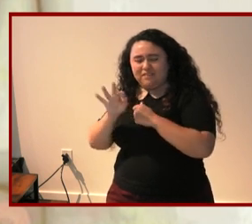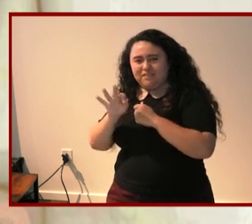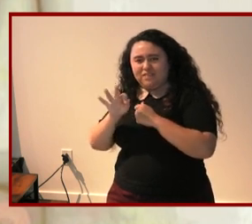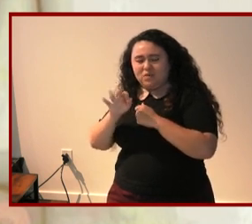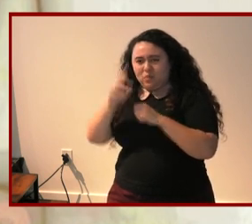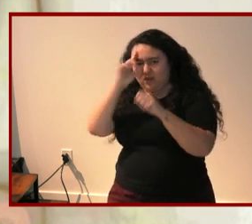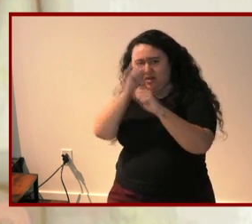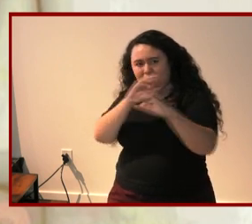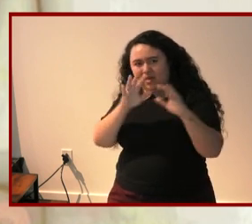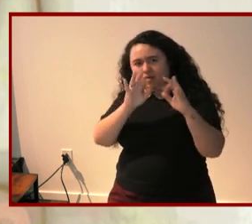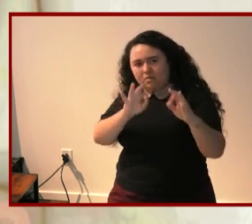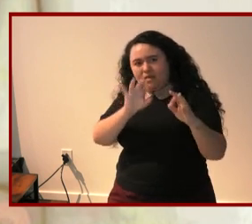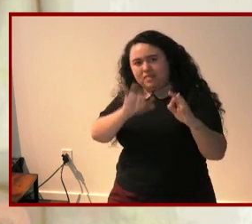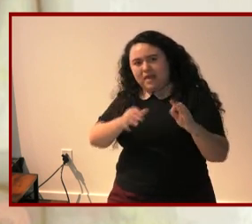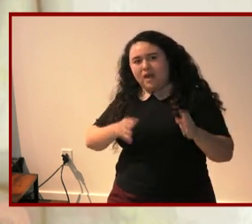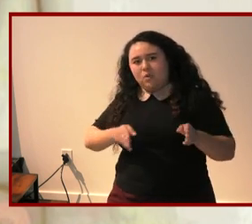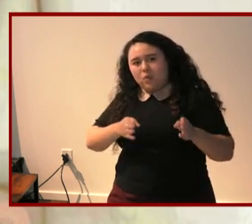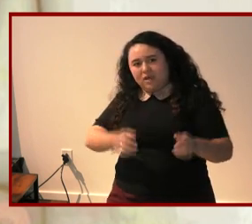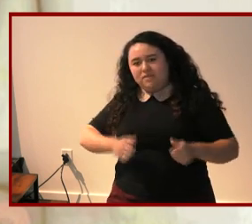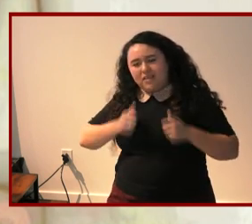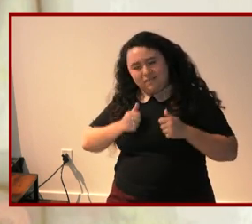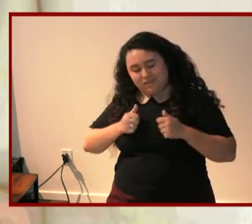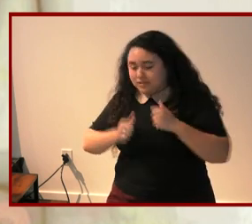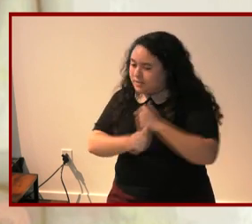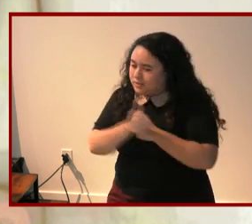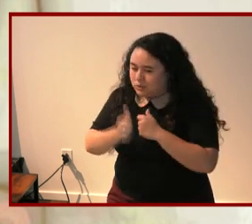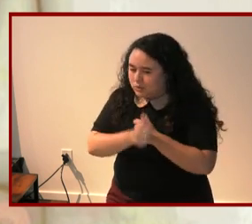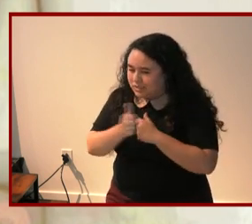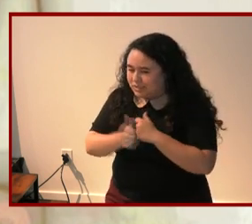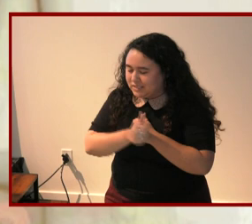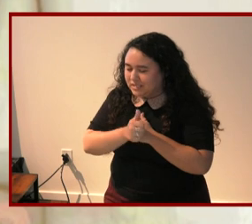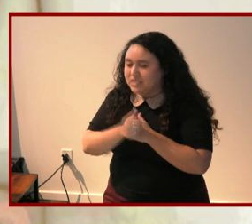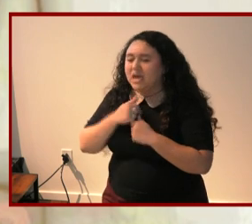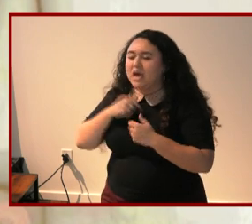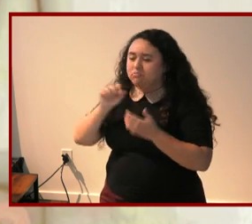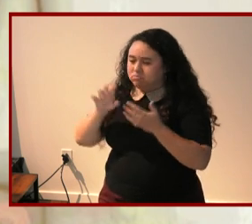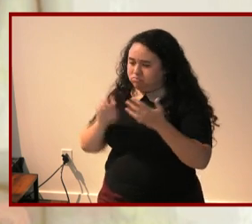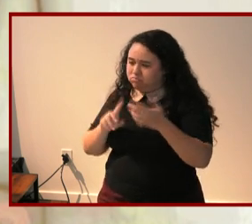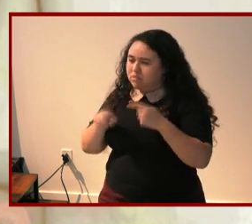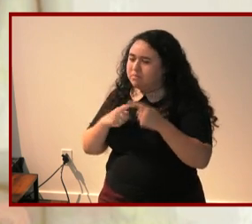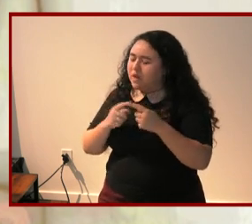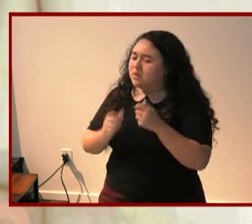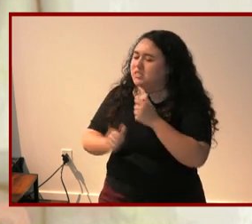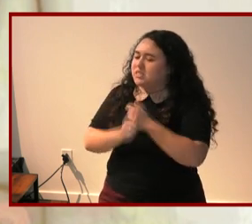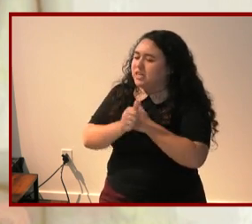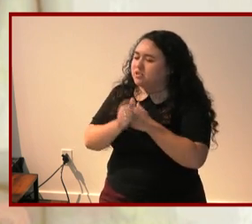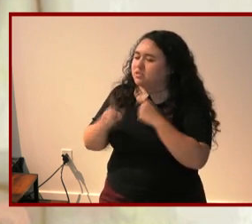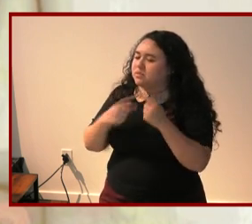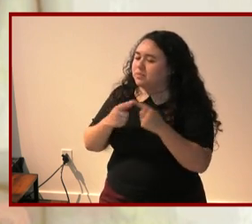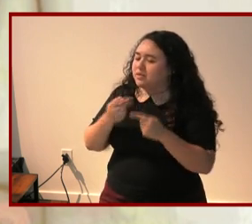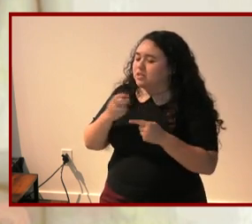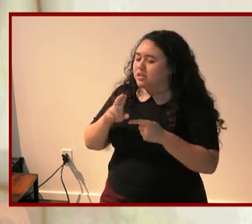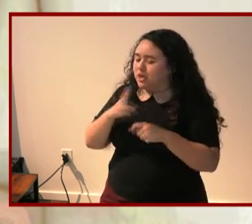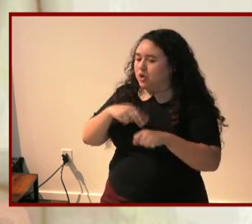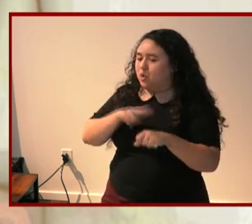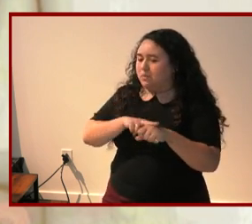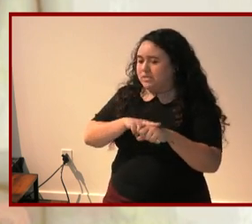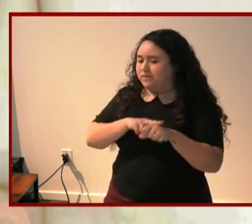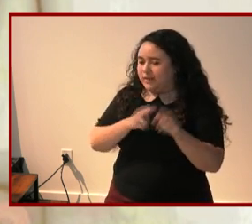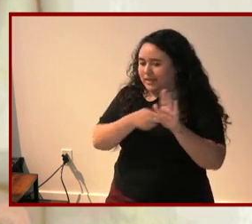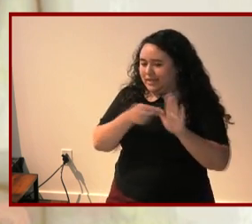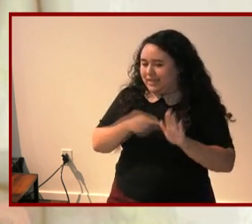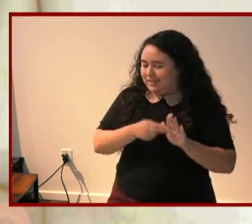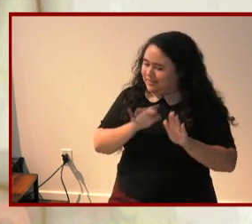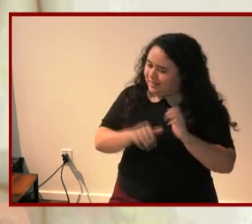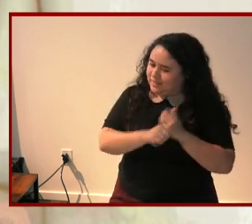certain ways of being i've just shared some of the very material dangers downstream of gender normativity in my book